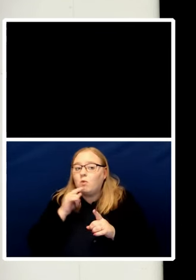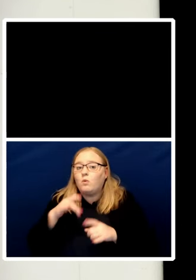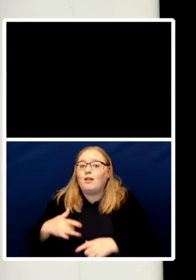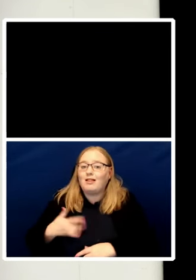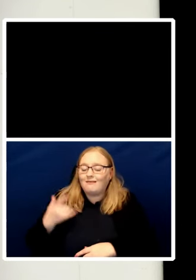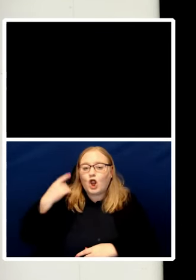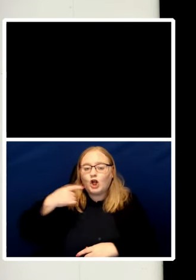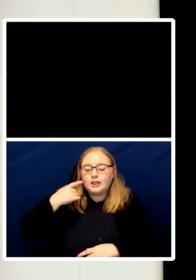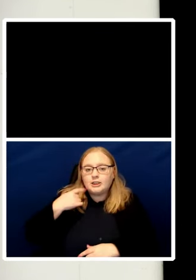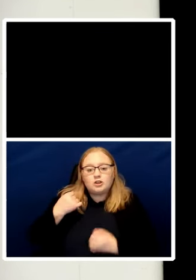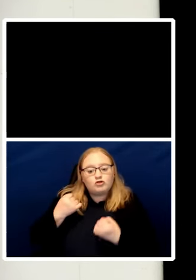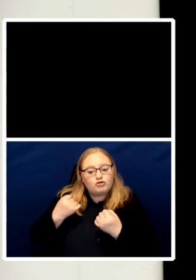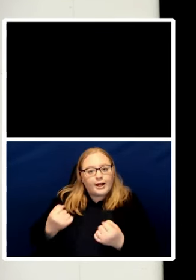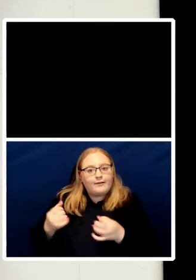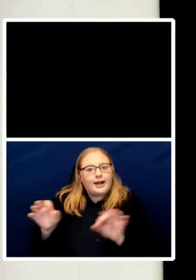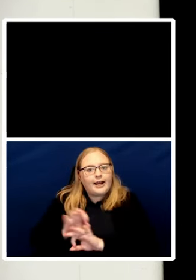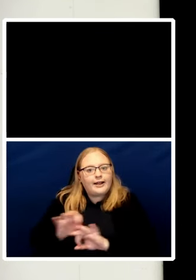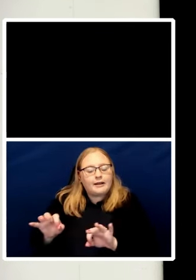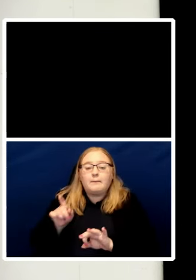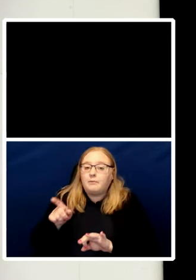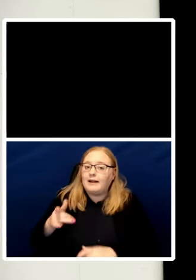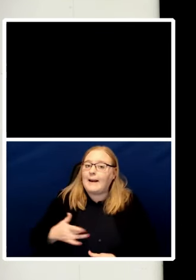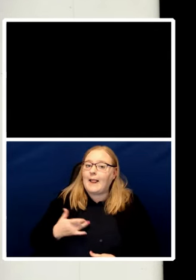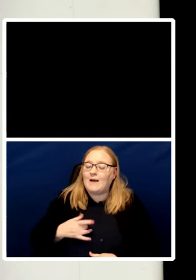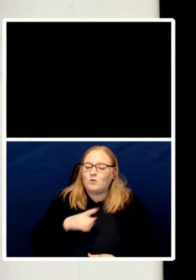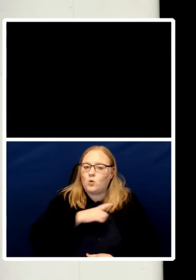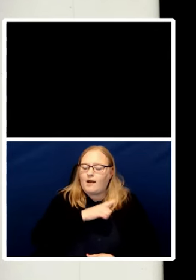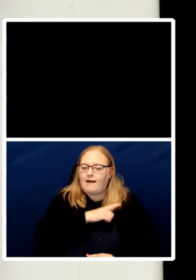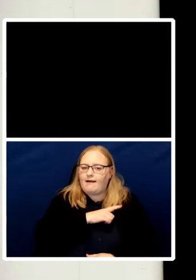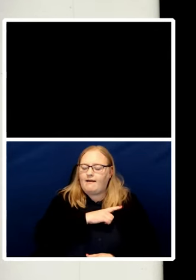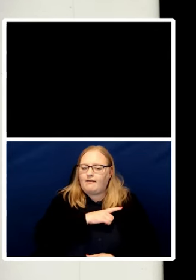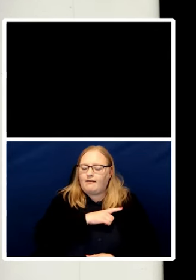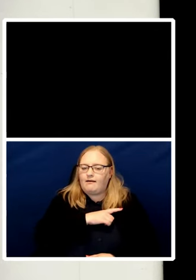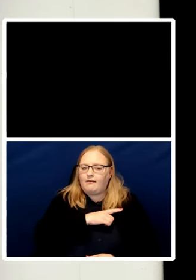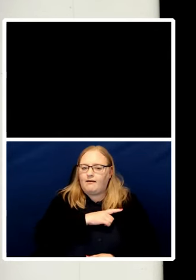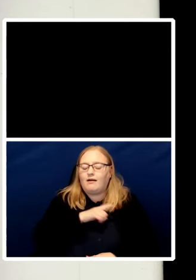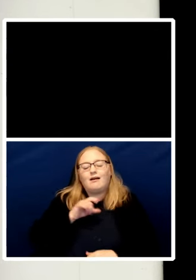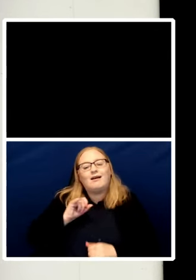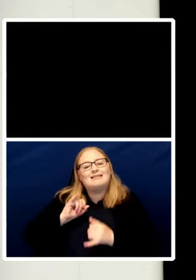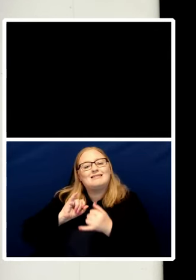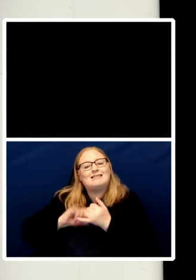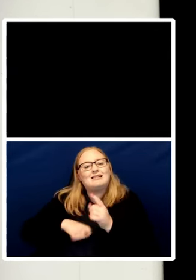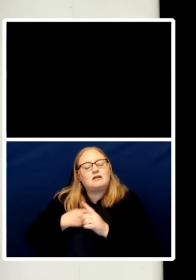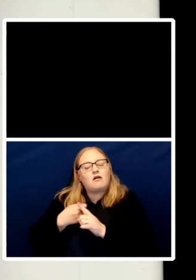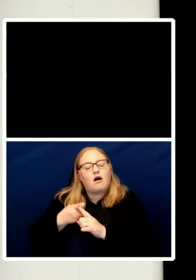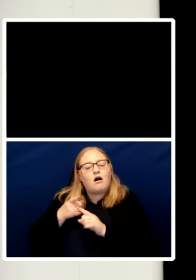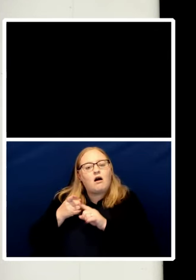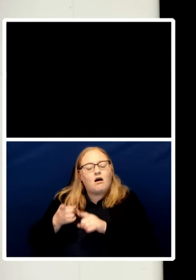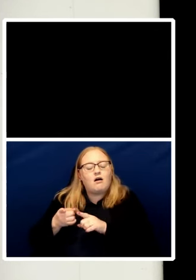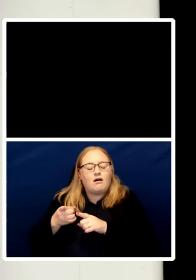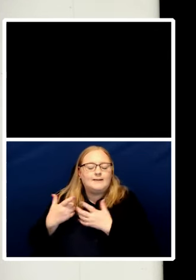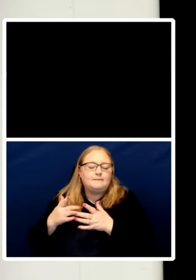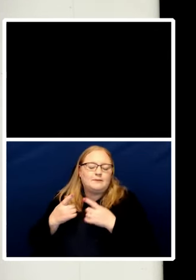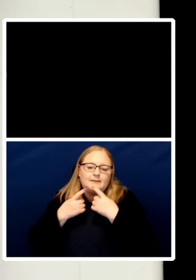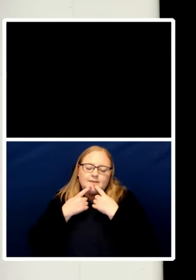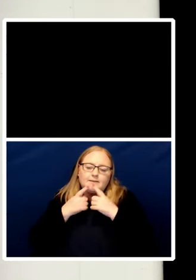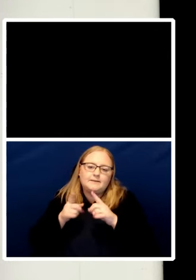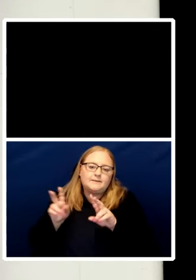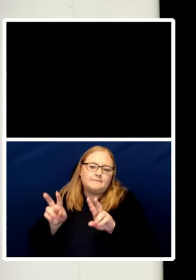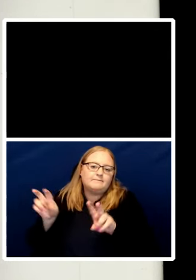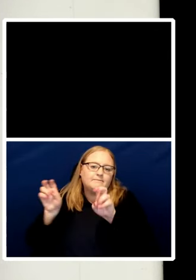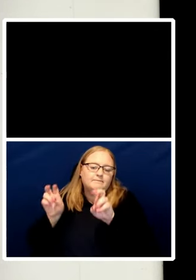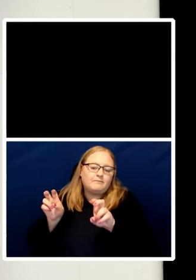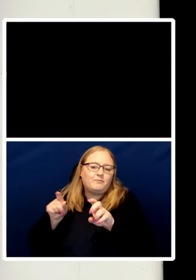yet they're alive because of what Sadiq has called at his lowest point when they were developing their vigilantic